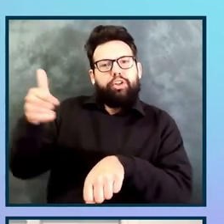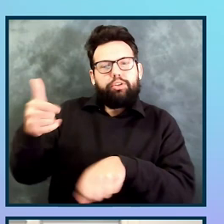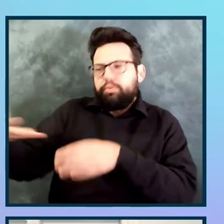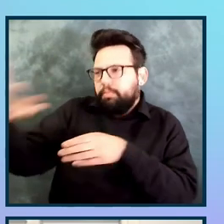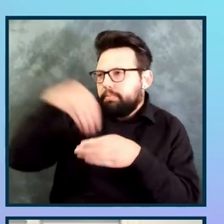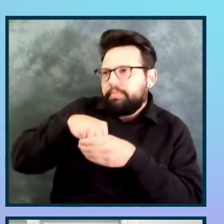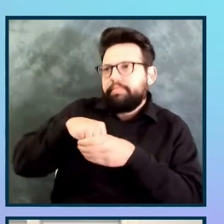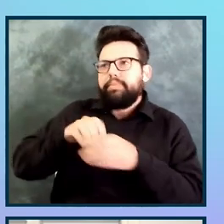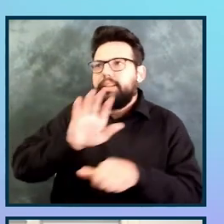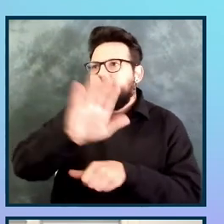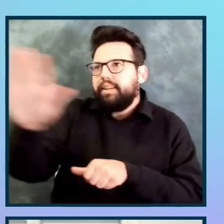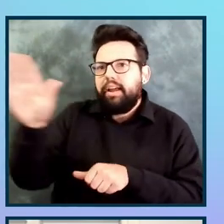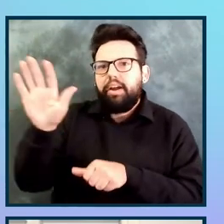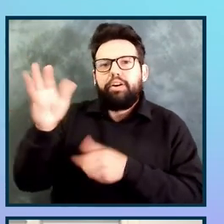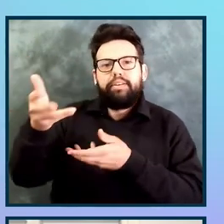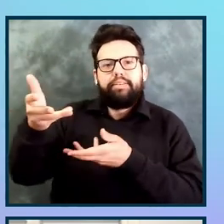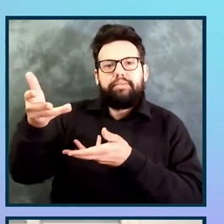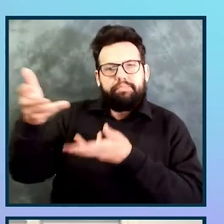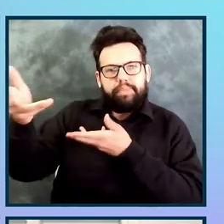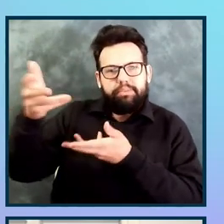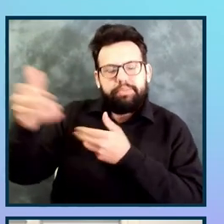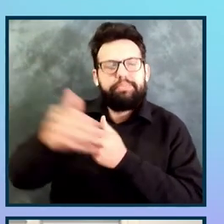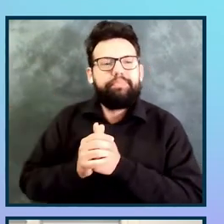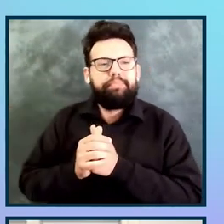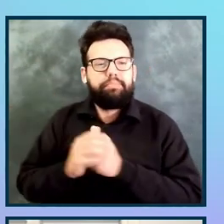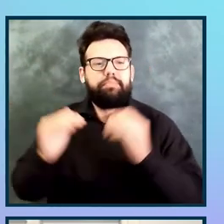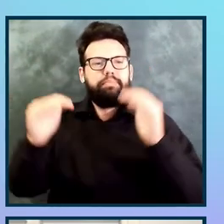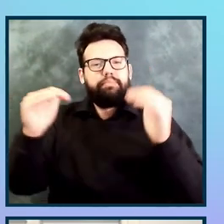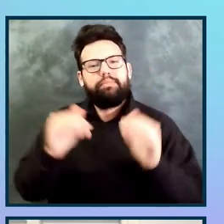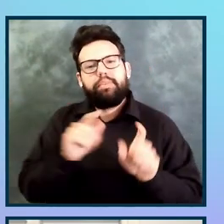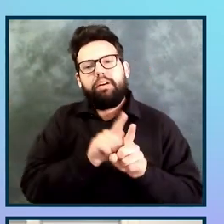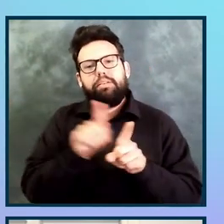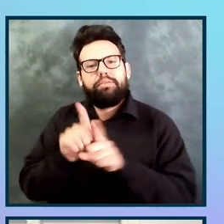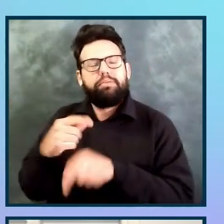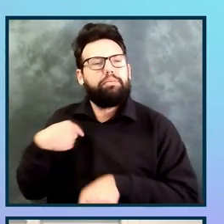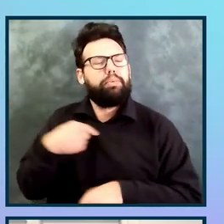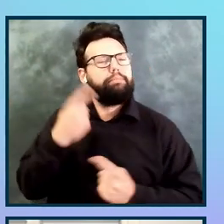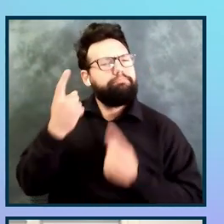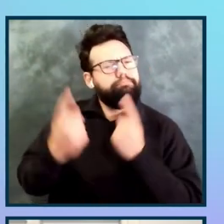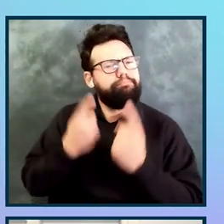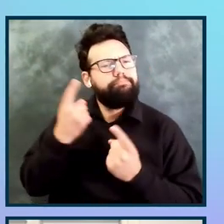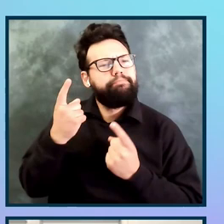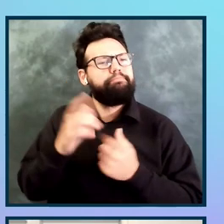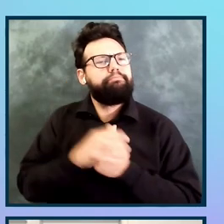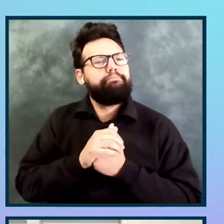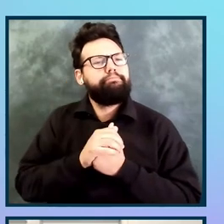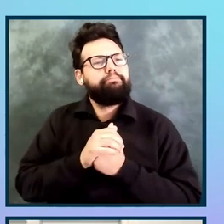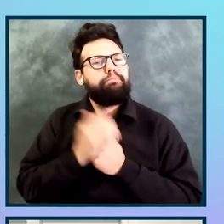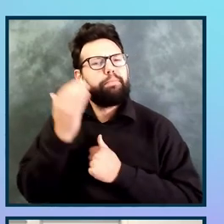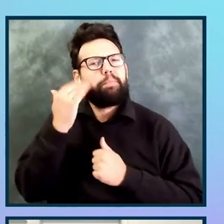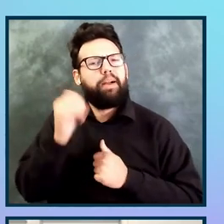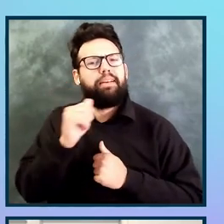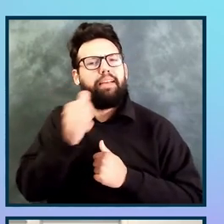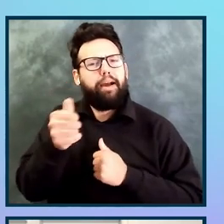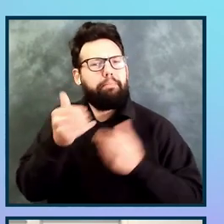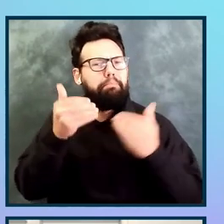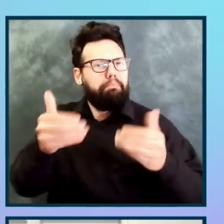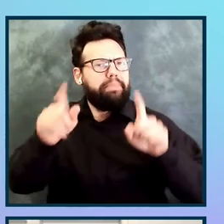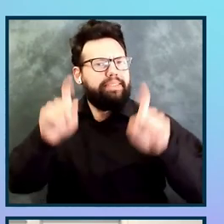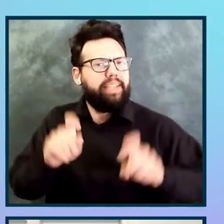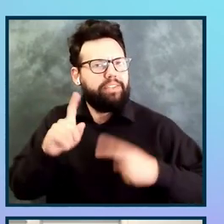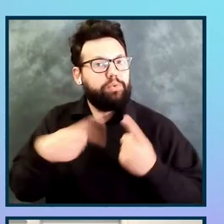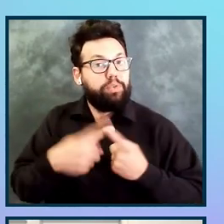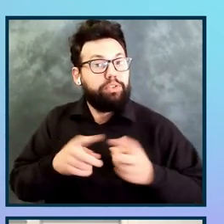process. Then we also thought about, let's add this idea of beginning testing when it's ready. We'll prioritize